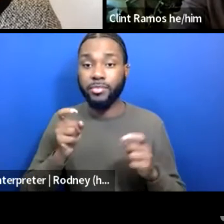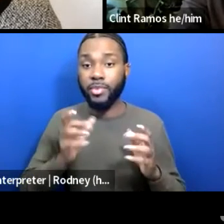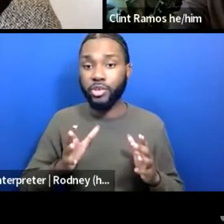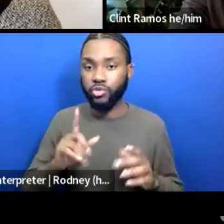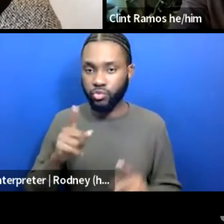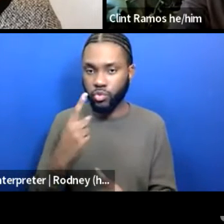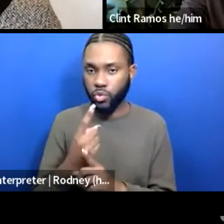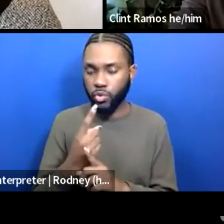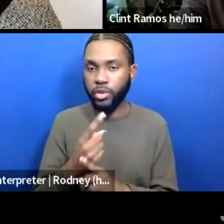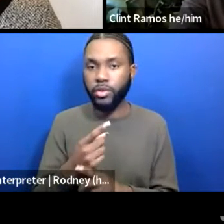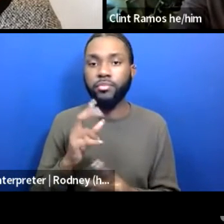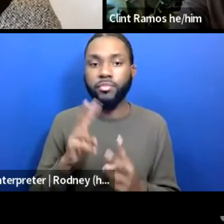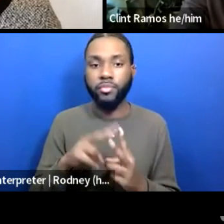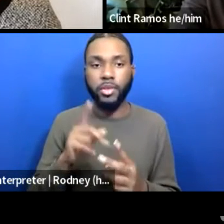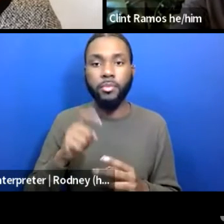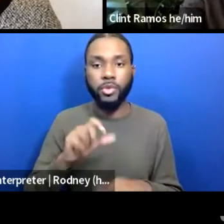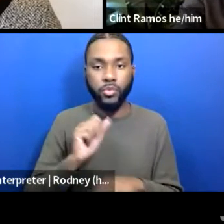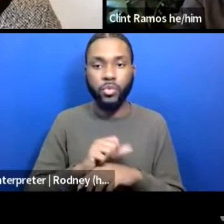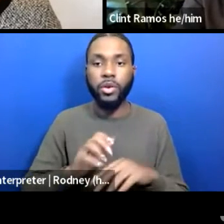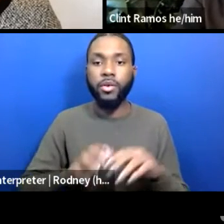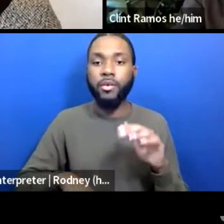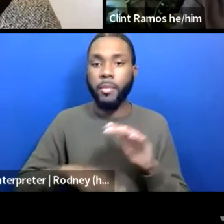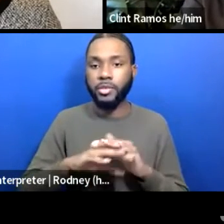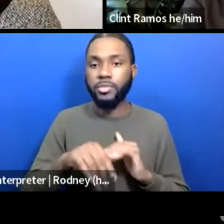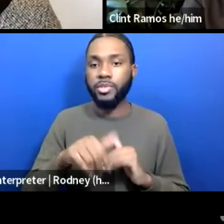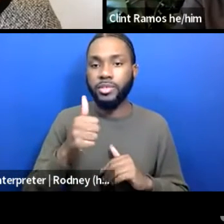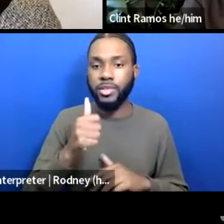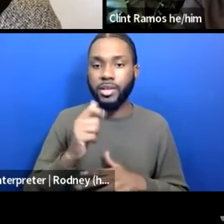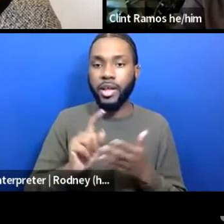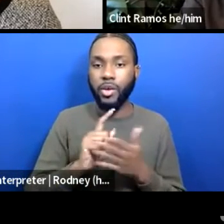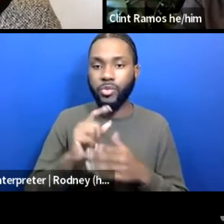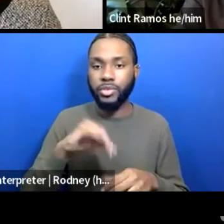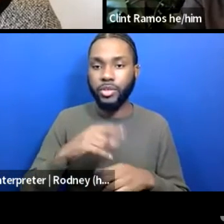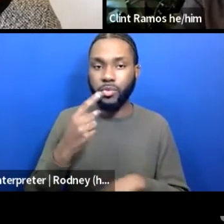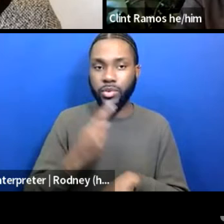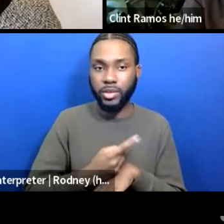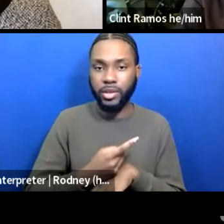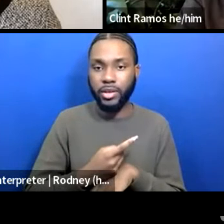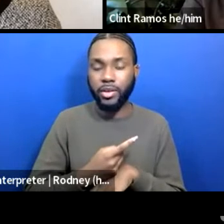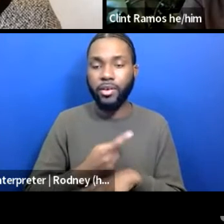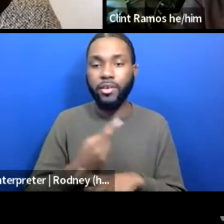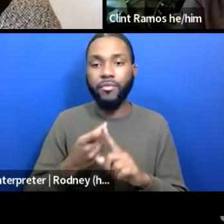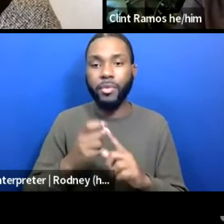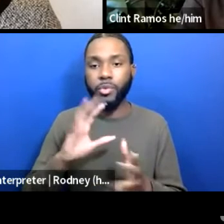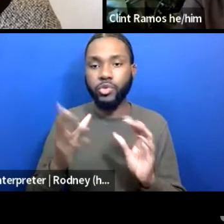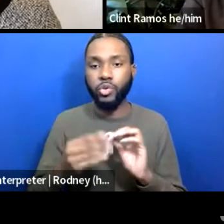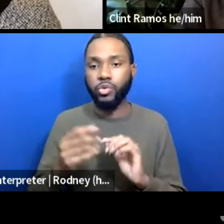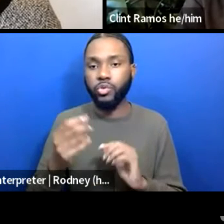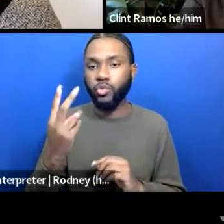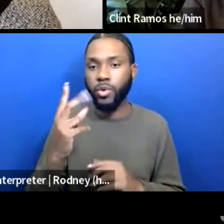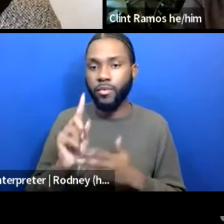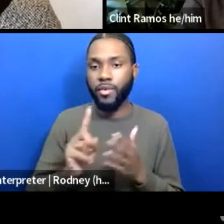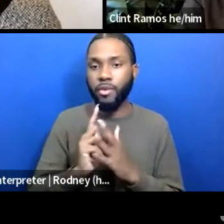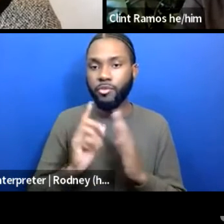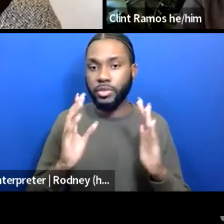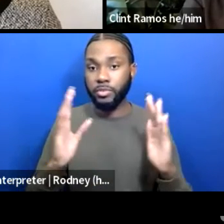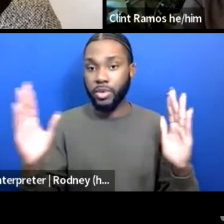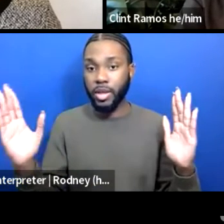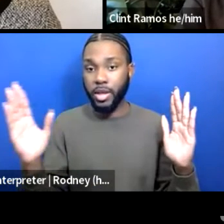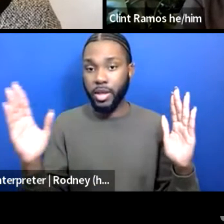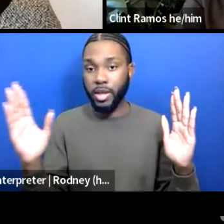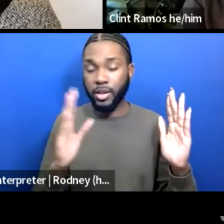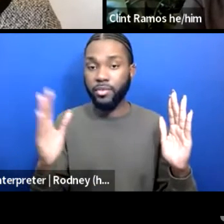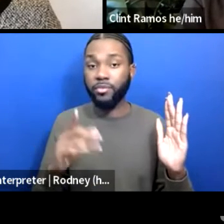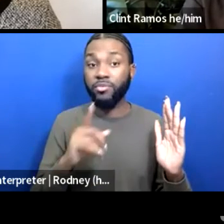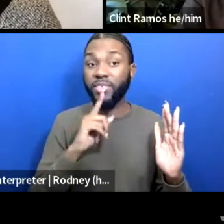that they work a maximum of 10 hours in a day out of a 12-hour span. That is currently the